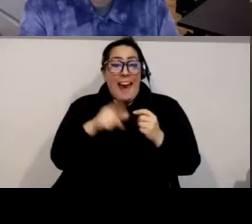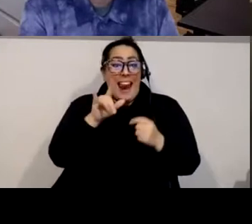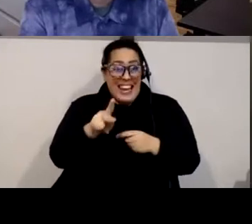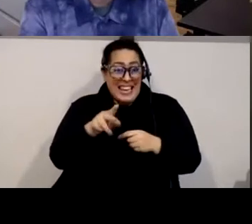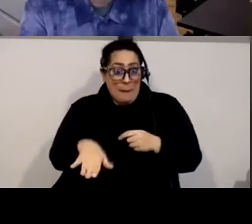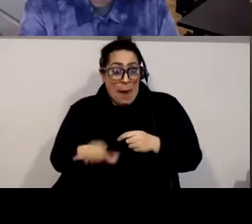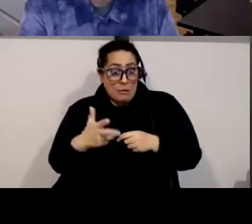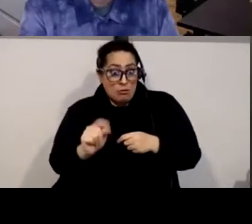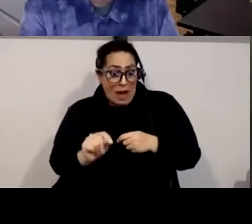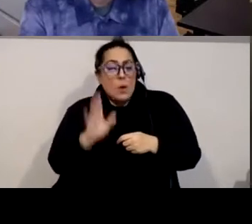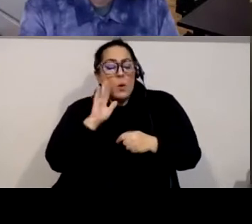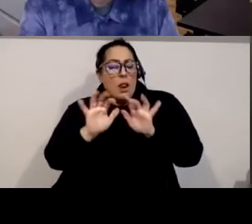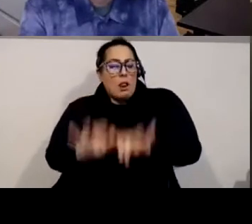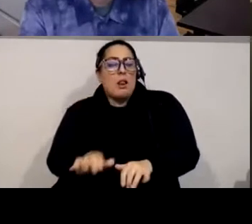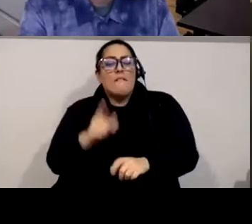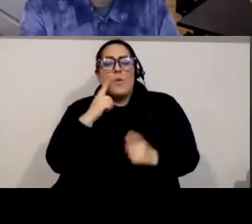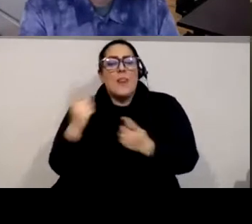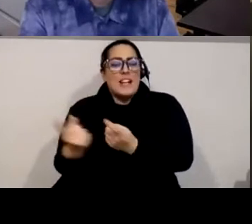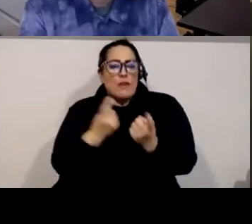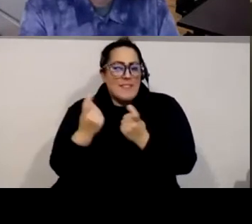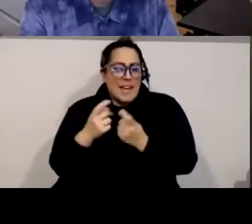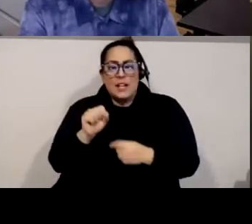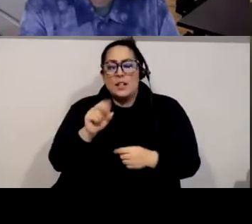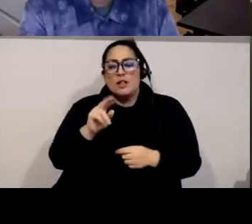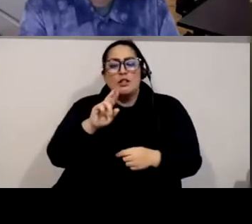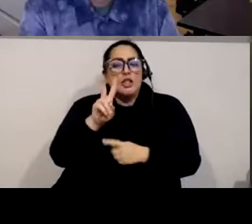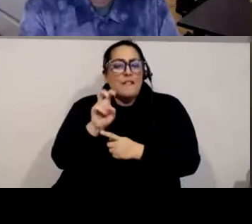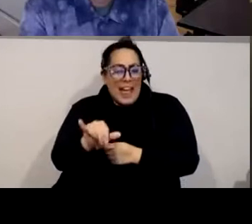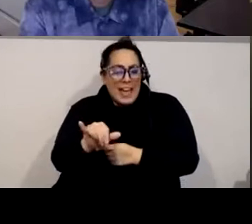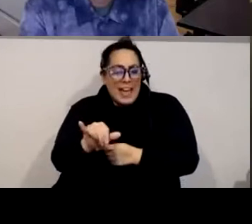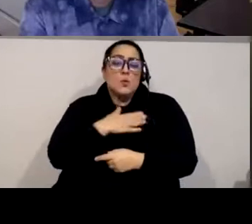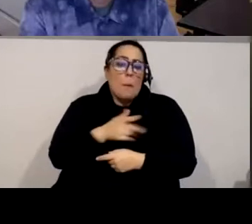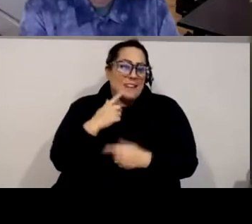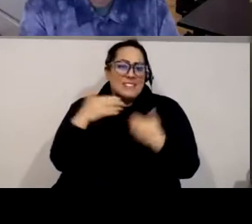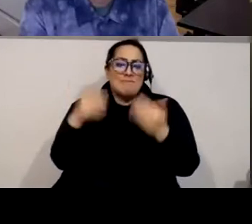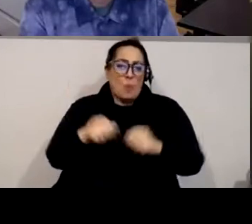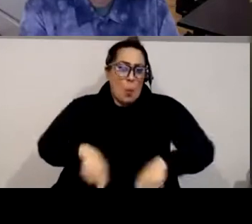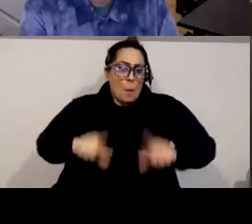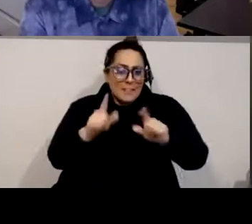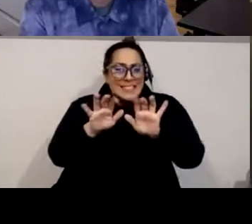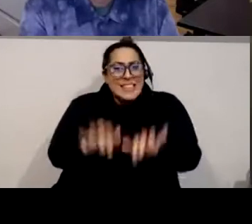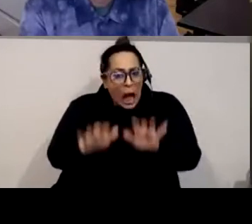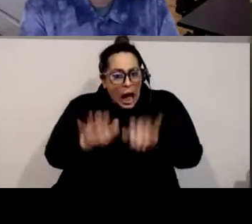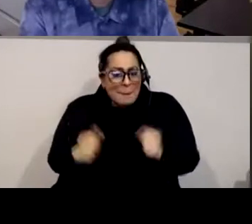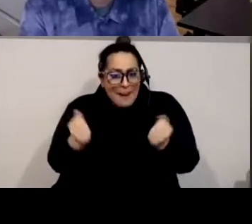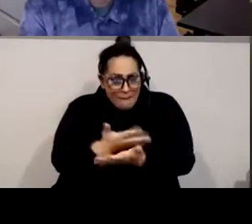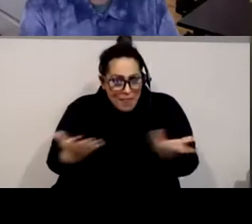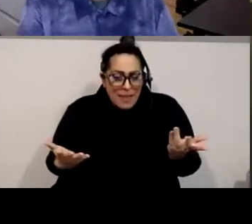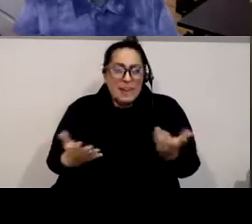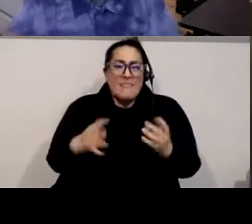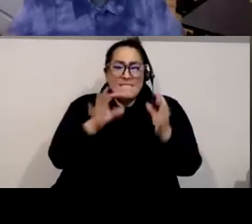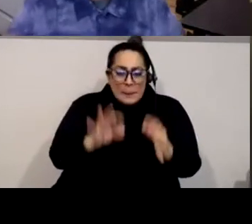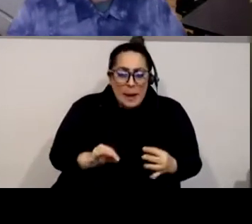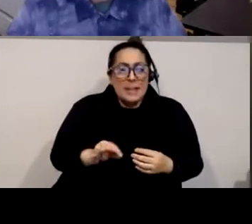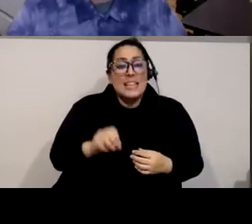into the chat box and we'd appreciate it if you would give us your feedback we will also email it to you tomorrow in case